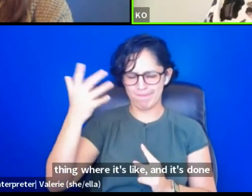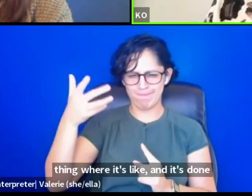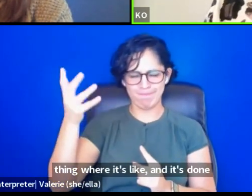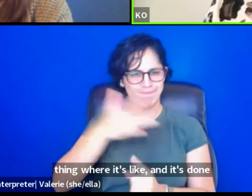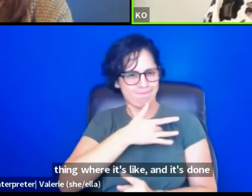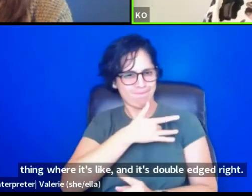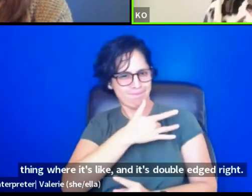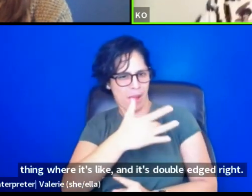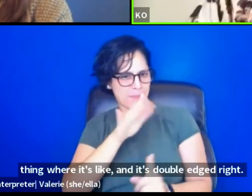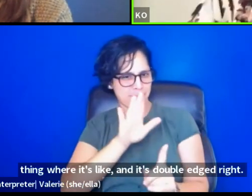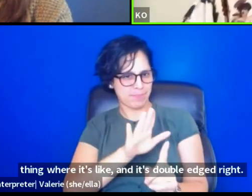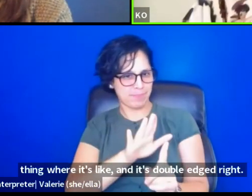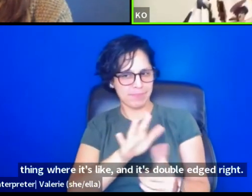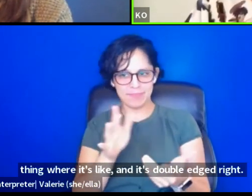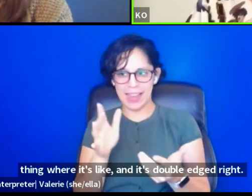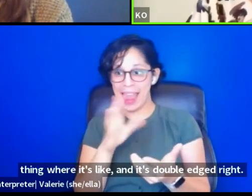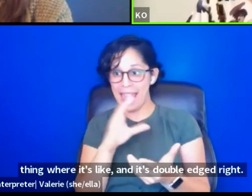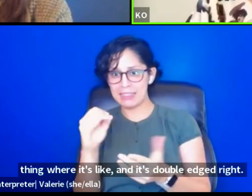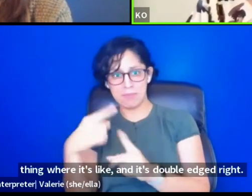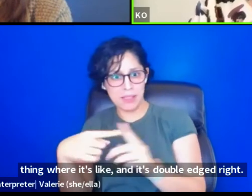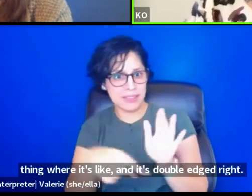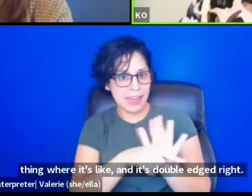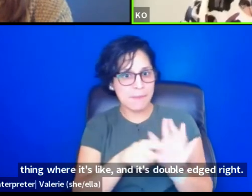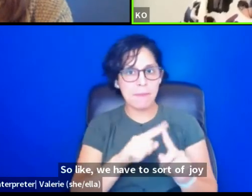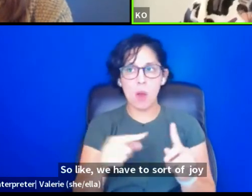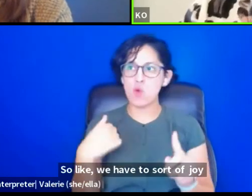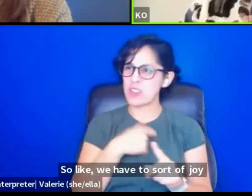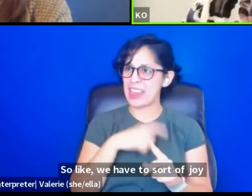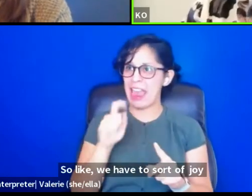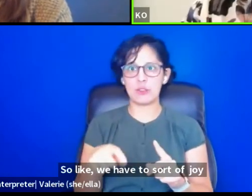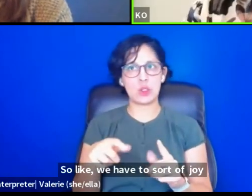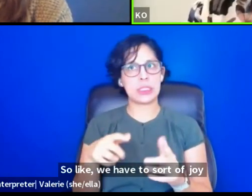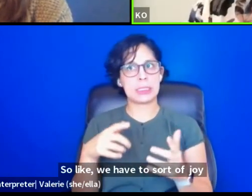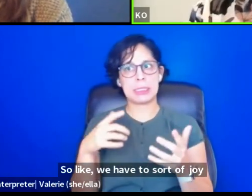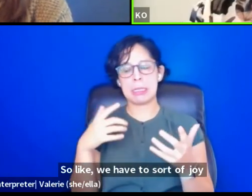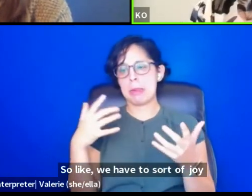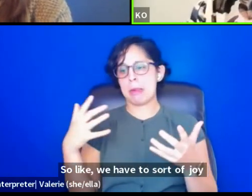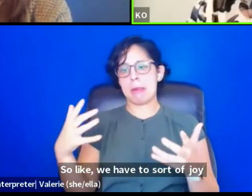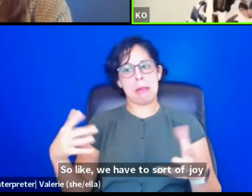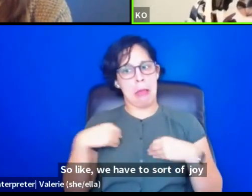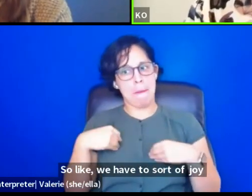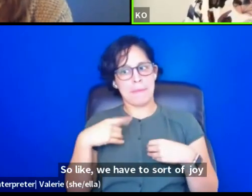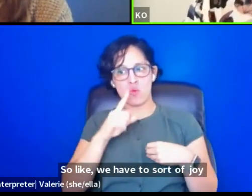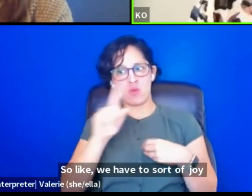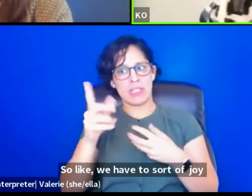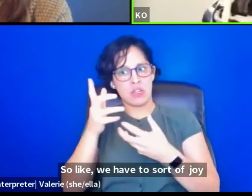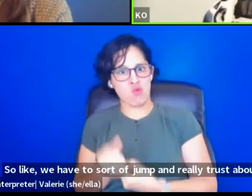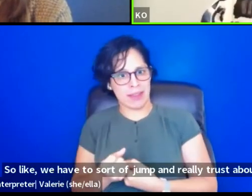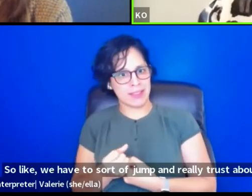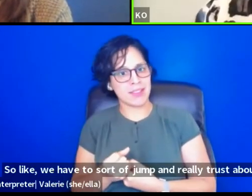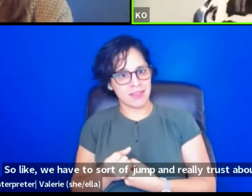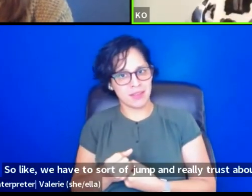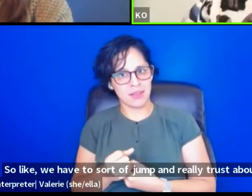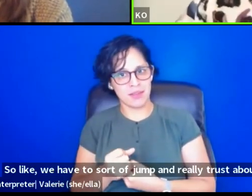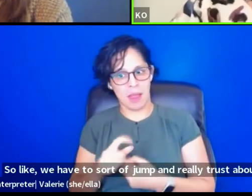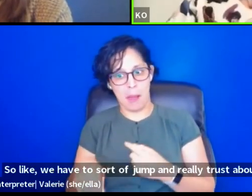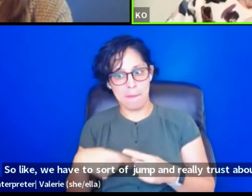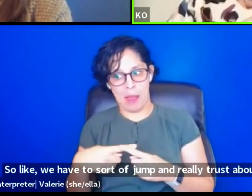So like, we have to sort of jump and really trust about the net.